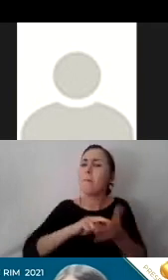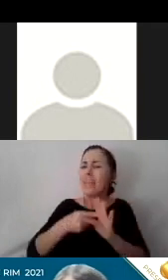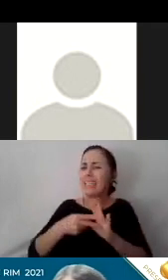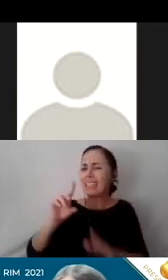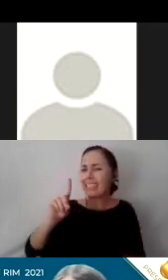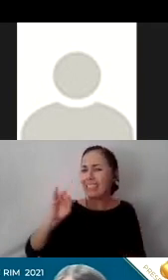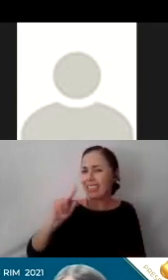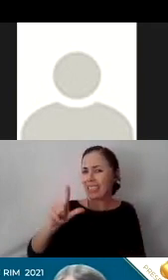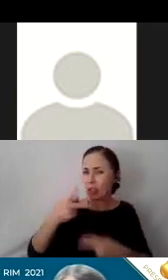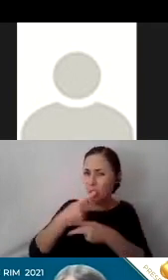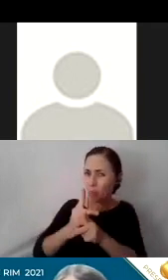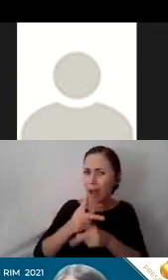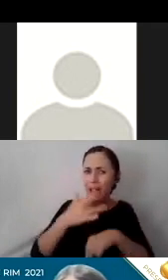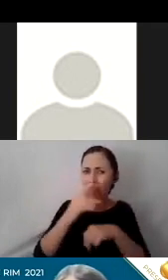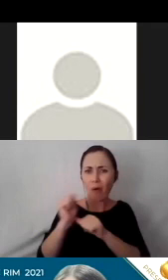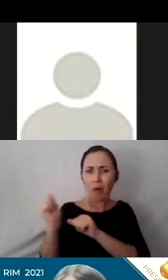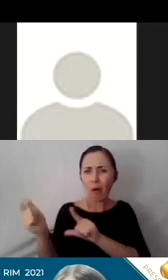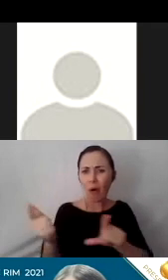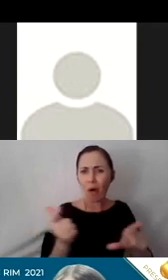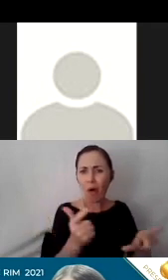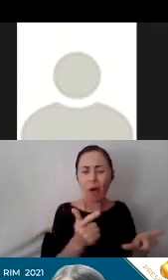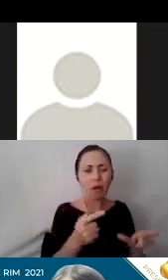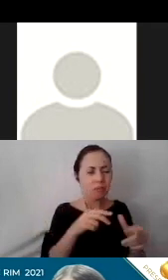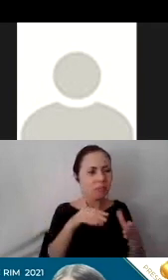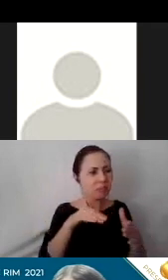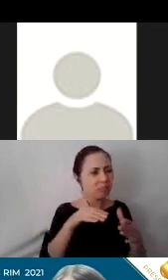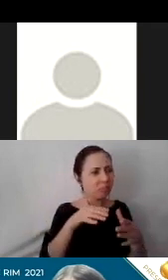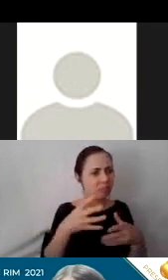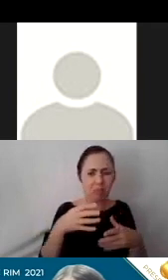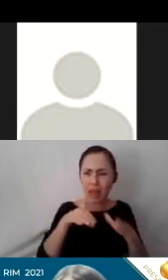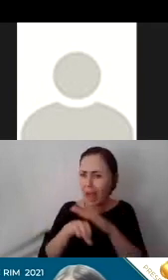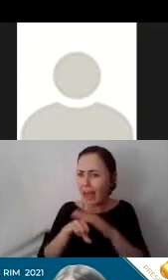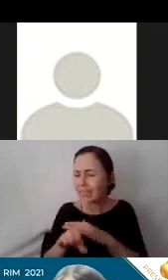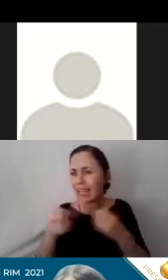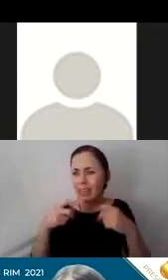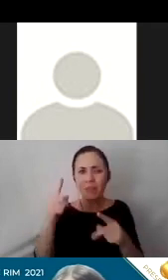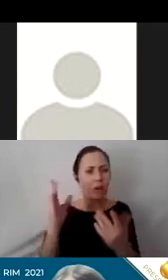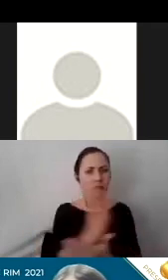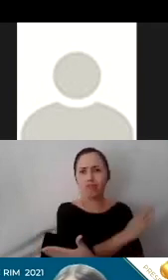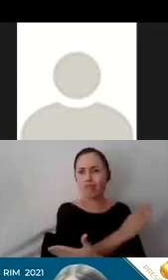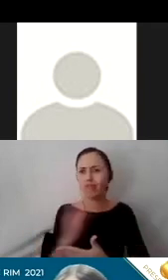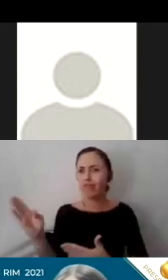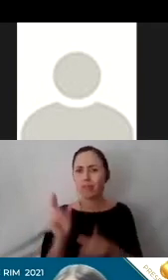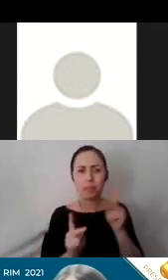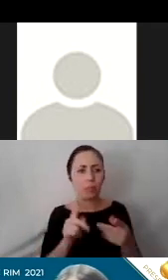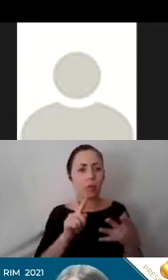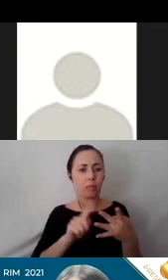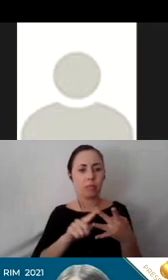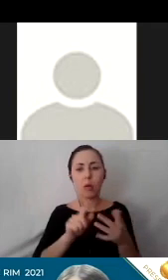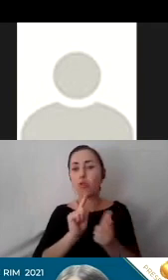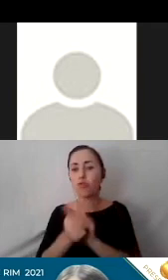and usable for everyone, including access and opportunities for all ranges of abilities. Translations,